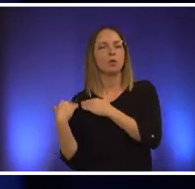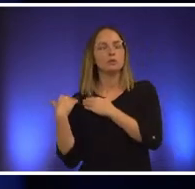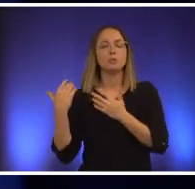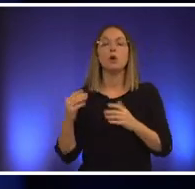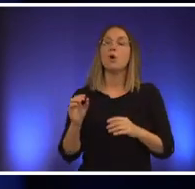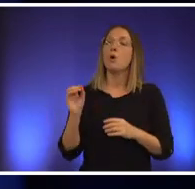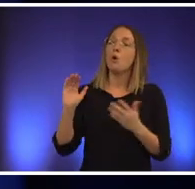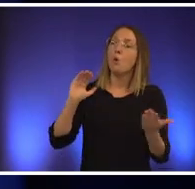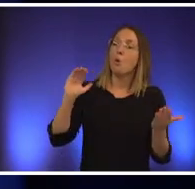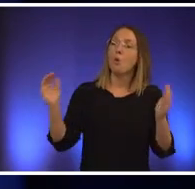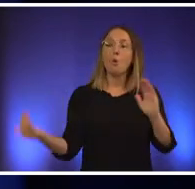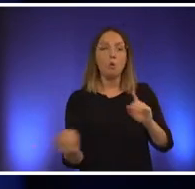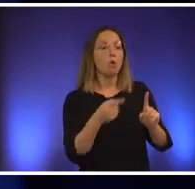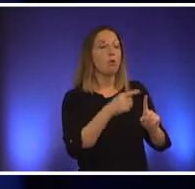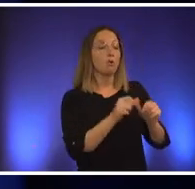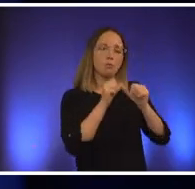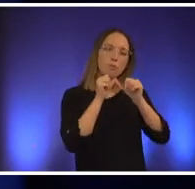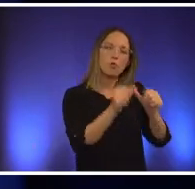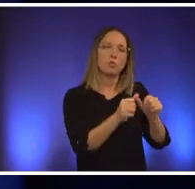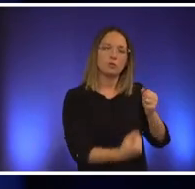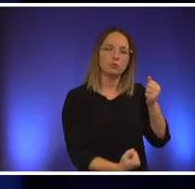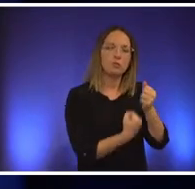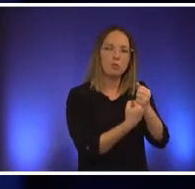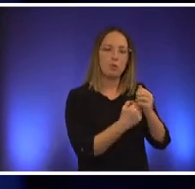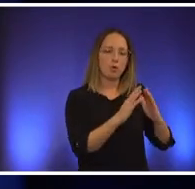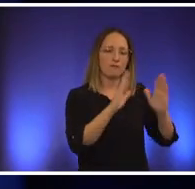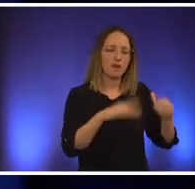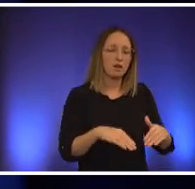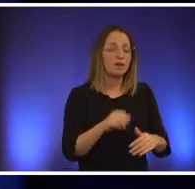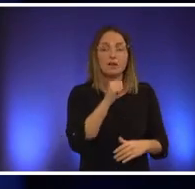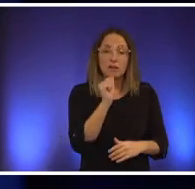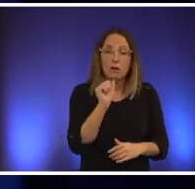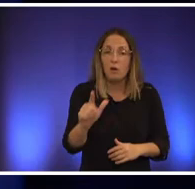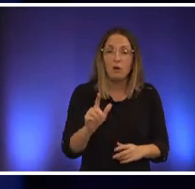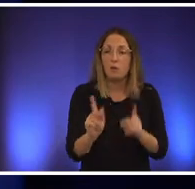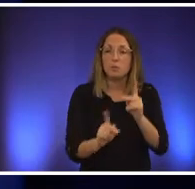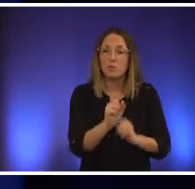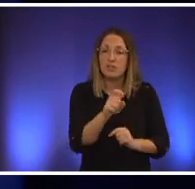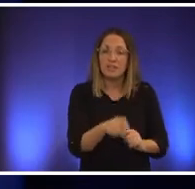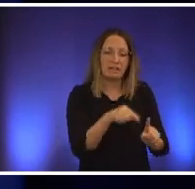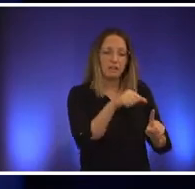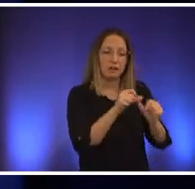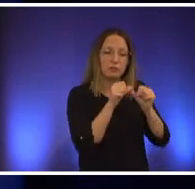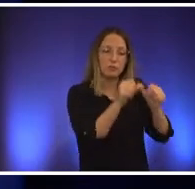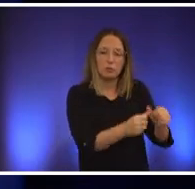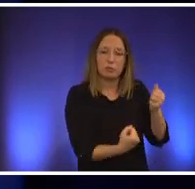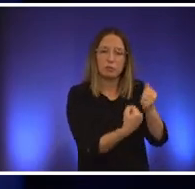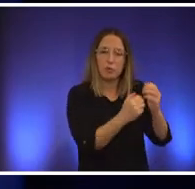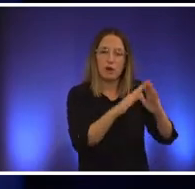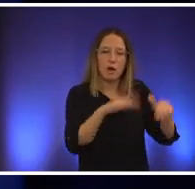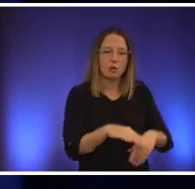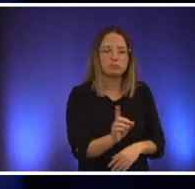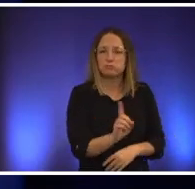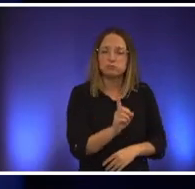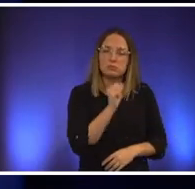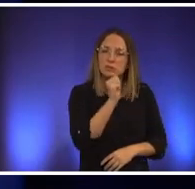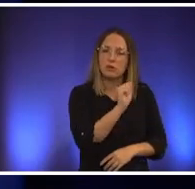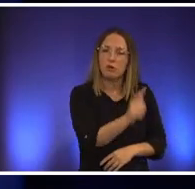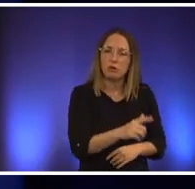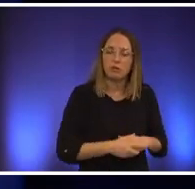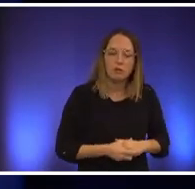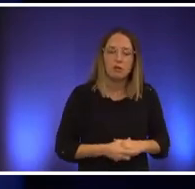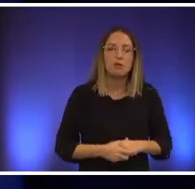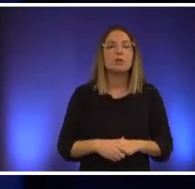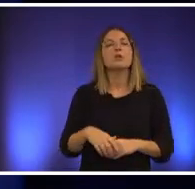supportive housing and not everyone needs permanent supportive housing we have to enforce the camping ban